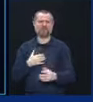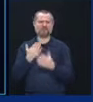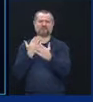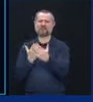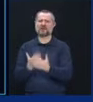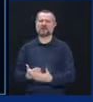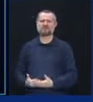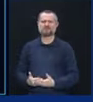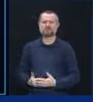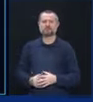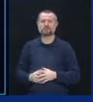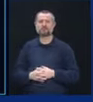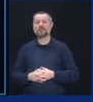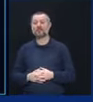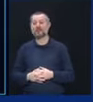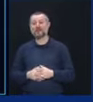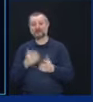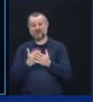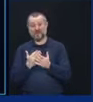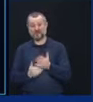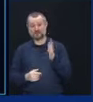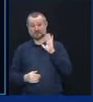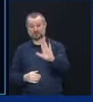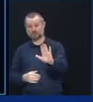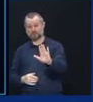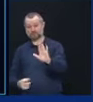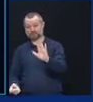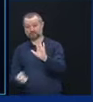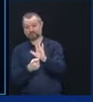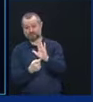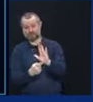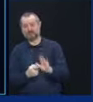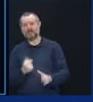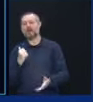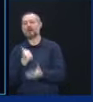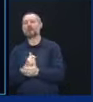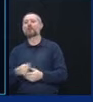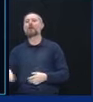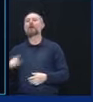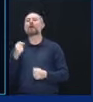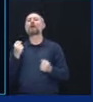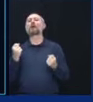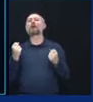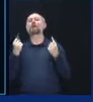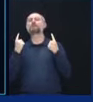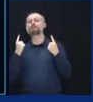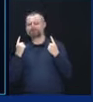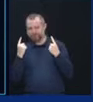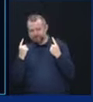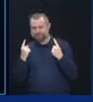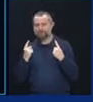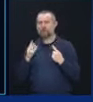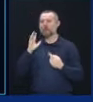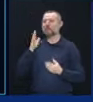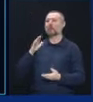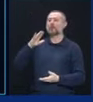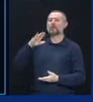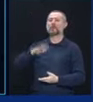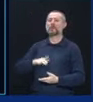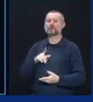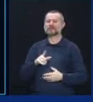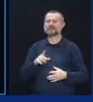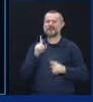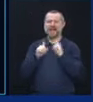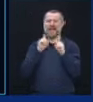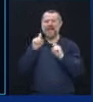Because I think the facts will help resolve questions about how a loved one died. Remember what